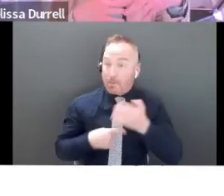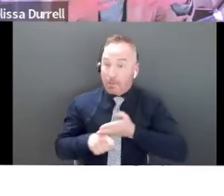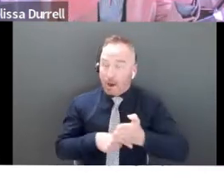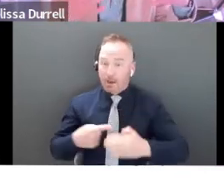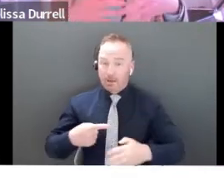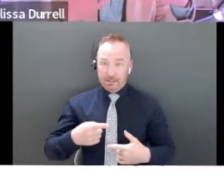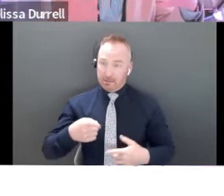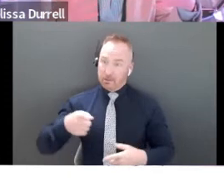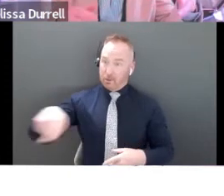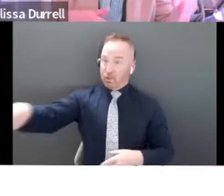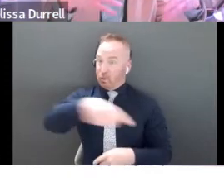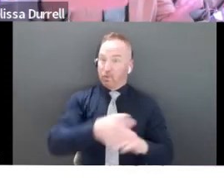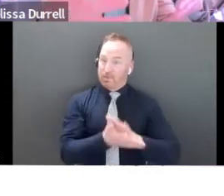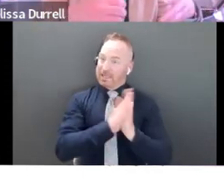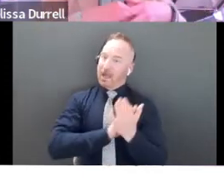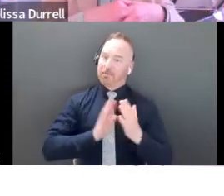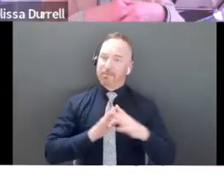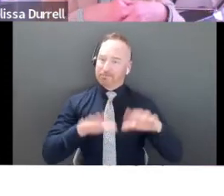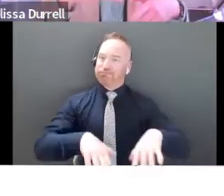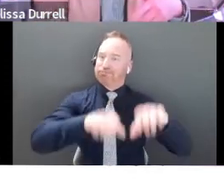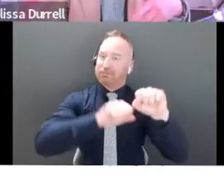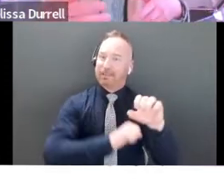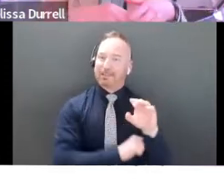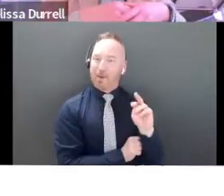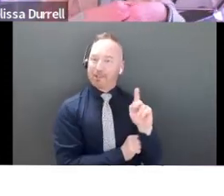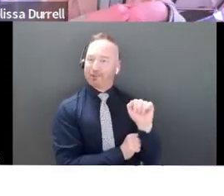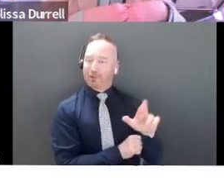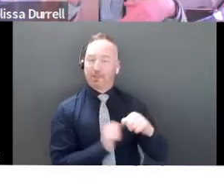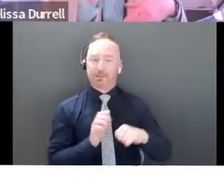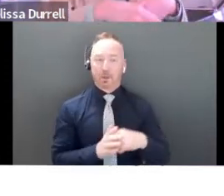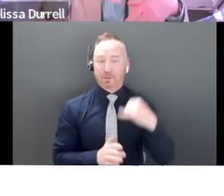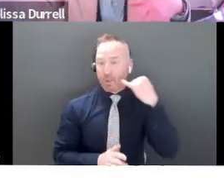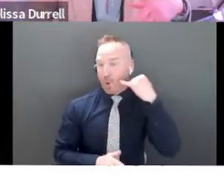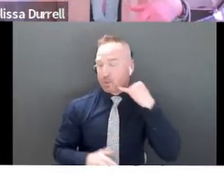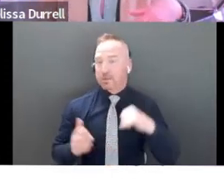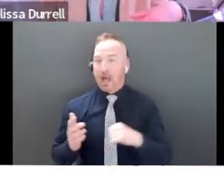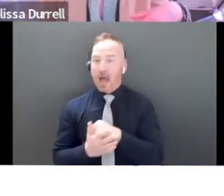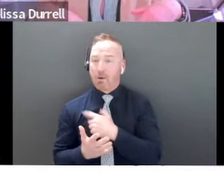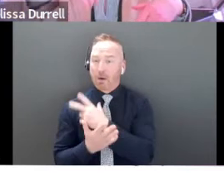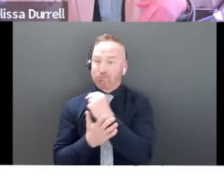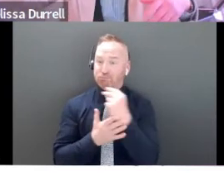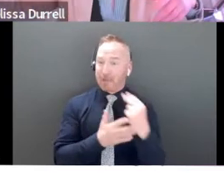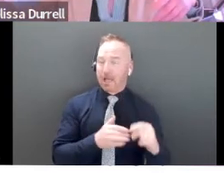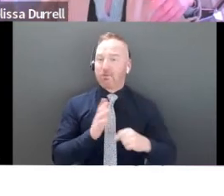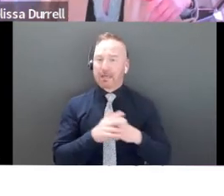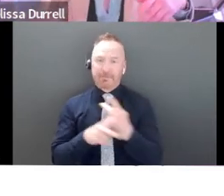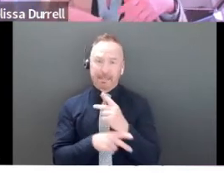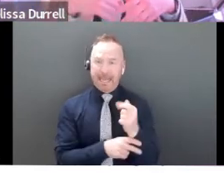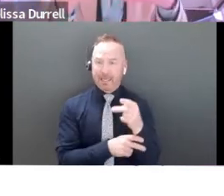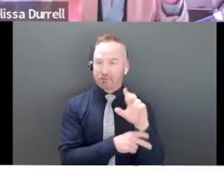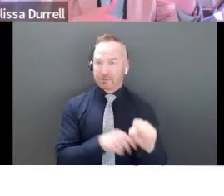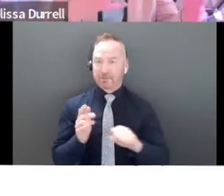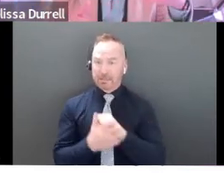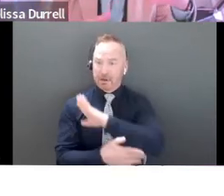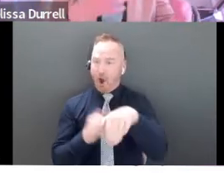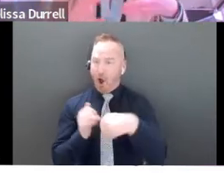So, you know, our exit strategy would be the next series B round we're doing where the venture capitalists buy it, all the angels, because they want to get rid of all of us.